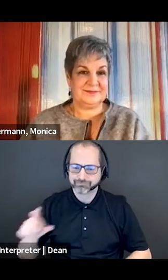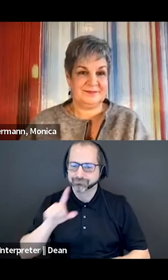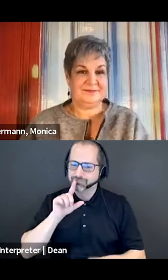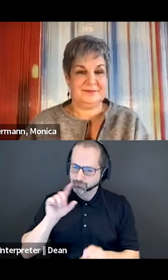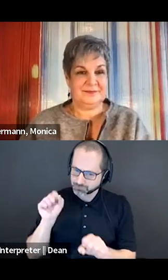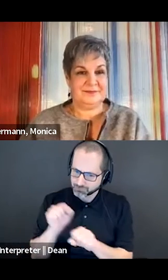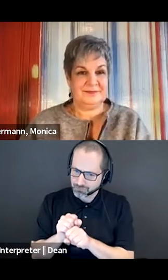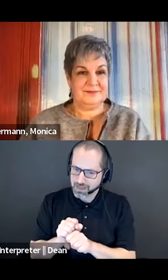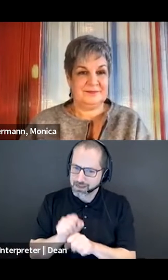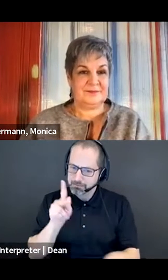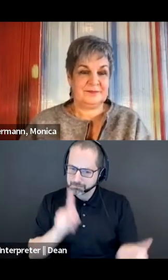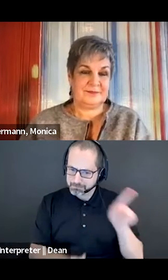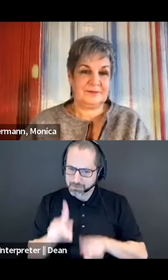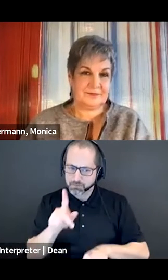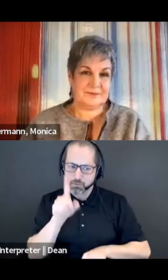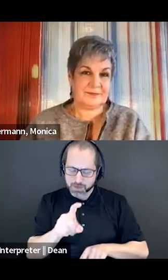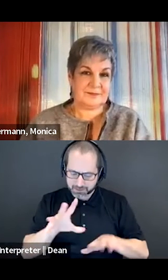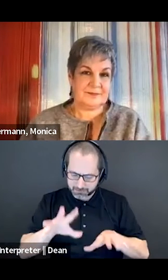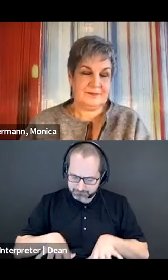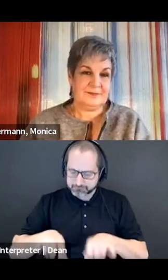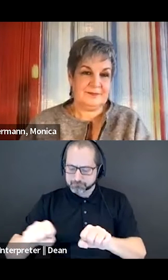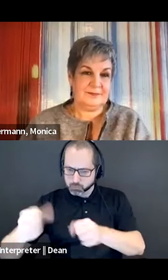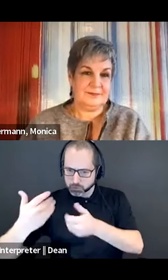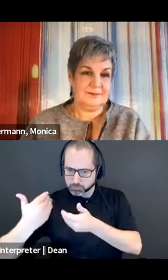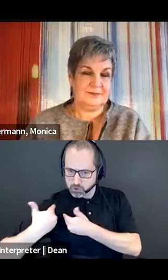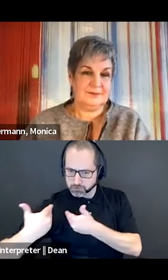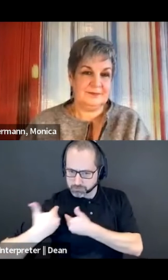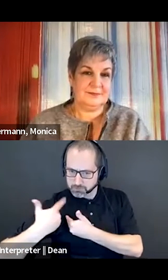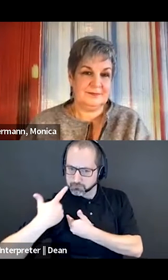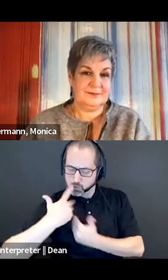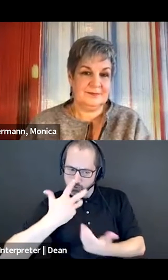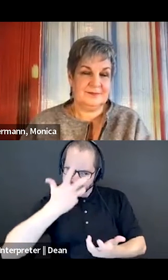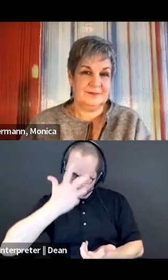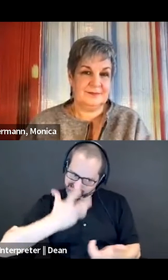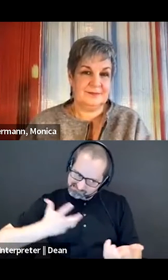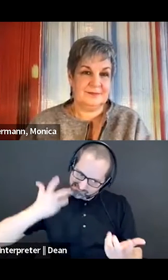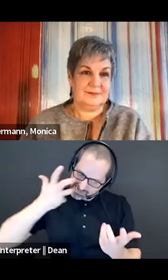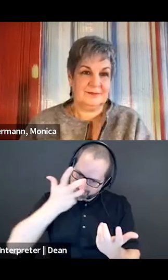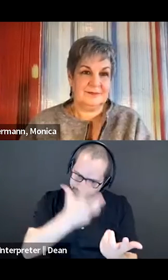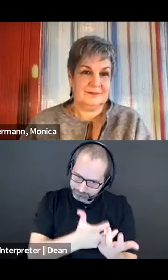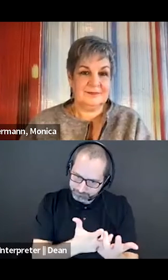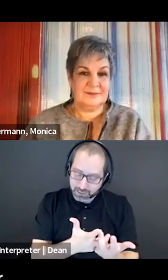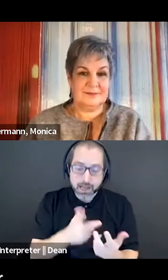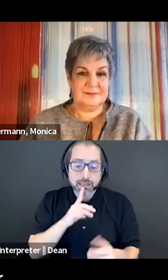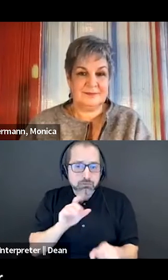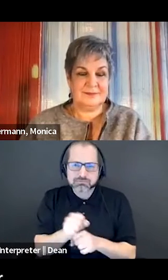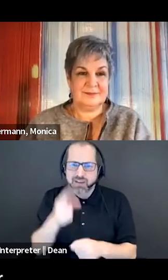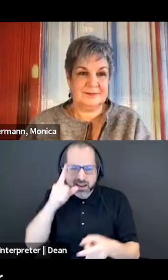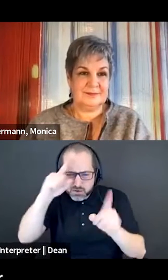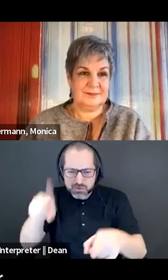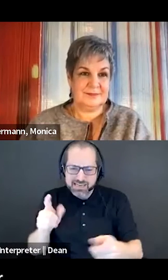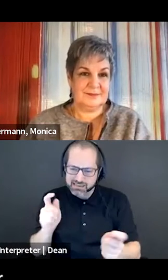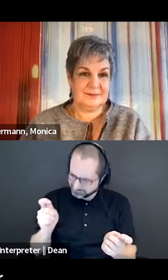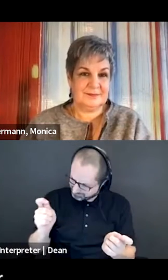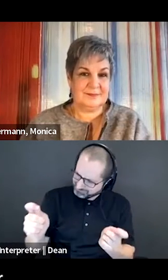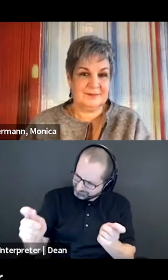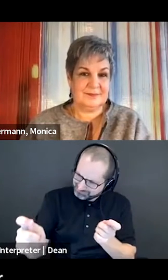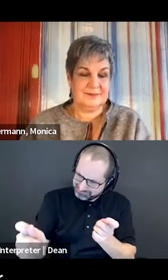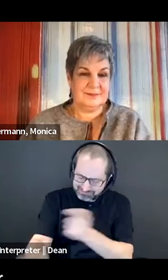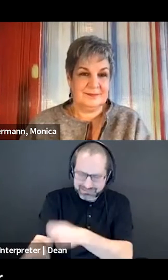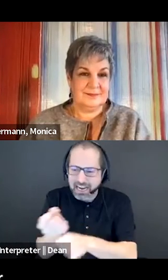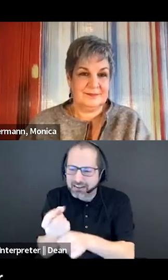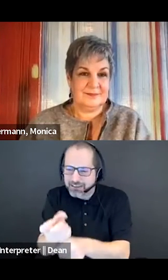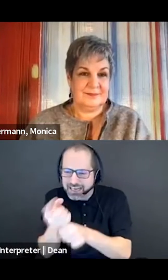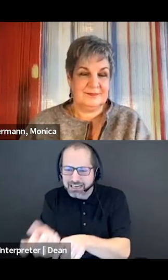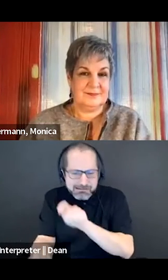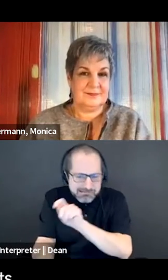responsibility for that. And as you say, you know, this is ever evolving, this is something that we have to recognize is going to change from year to year and from